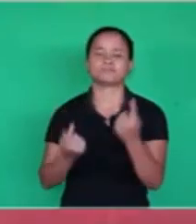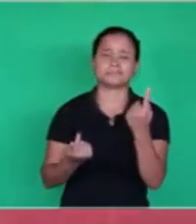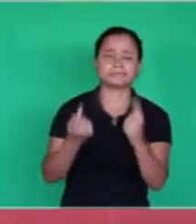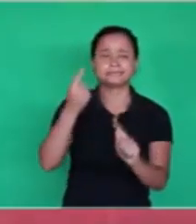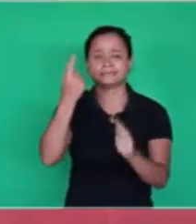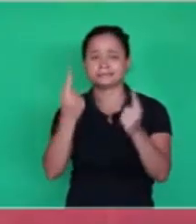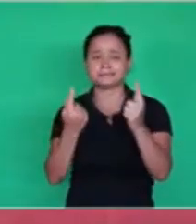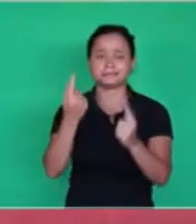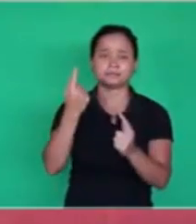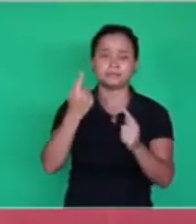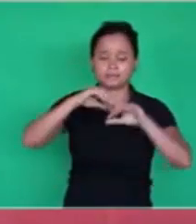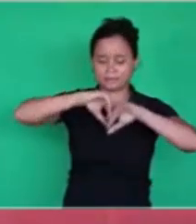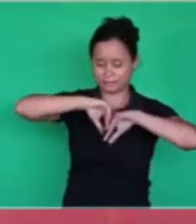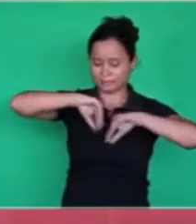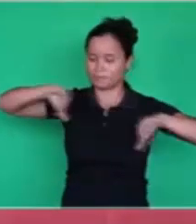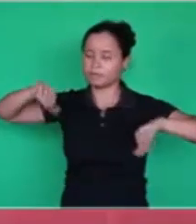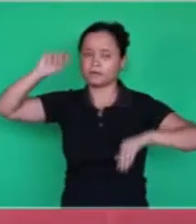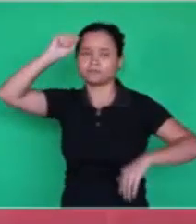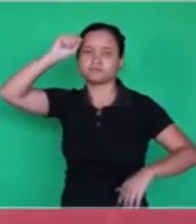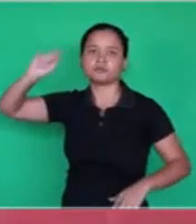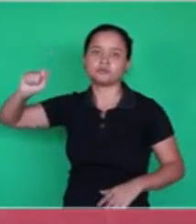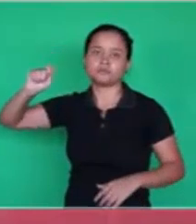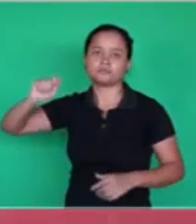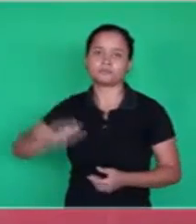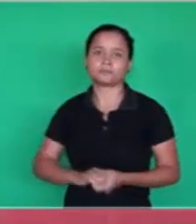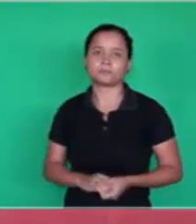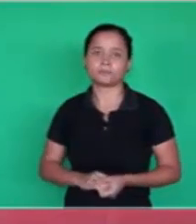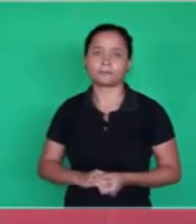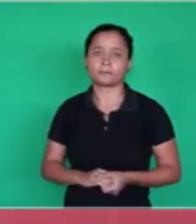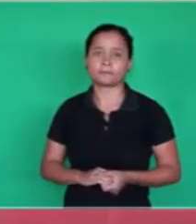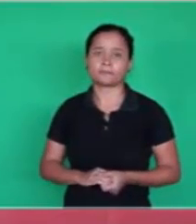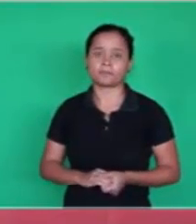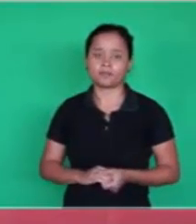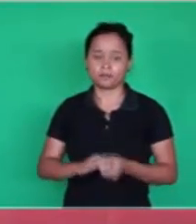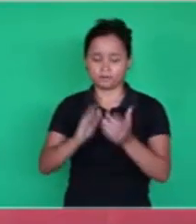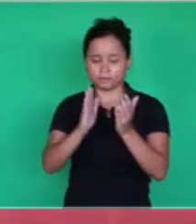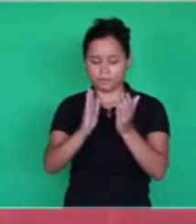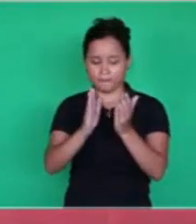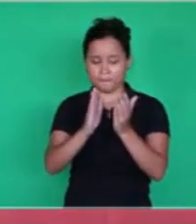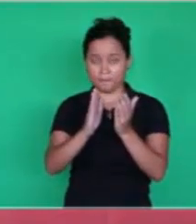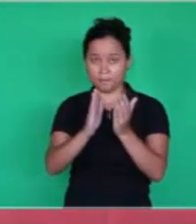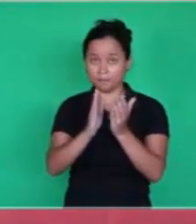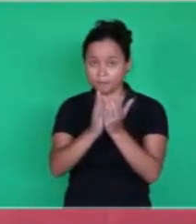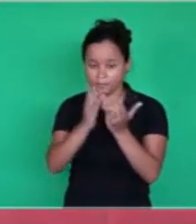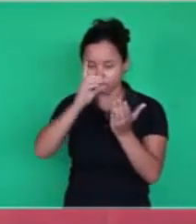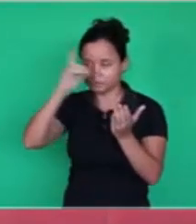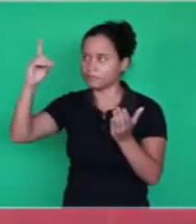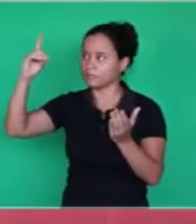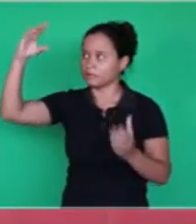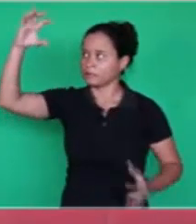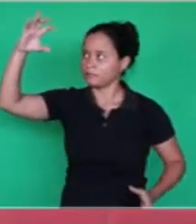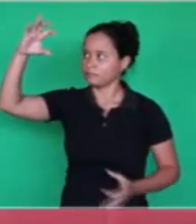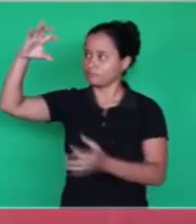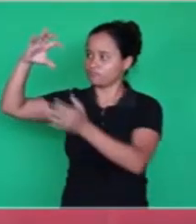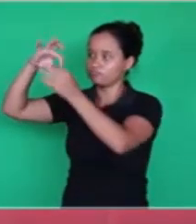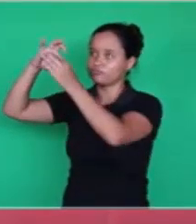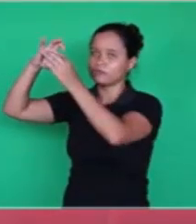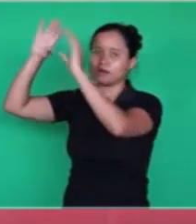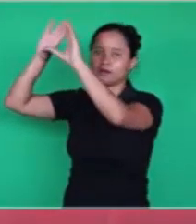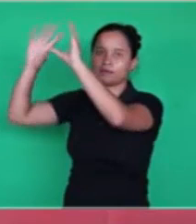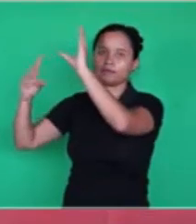If you read the word, you need to understand and know the word is connected to eternity.